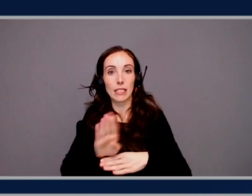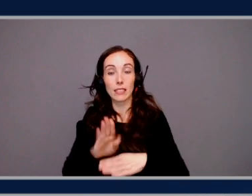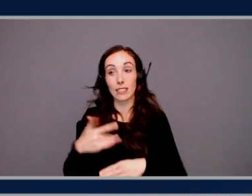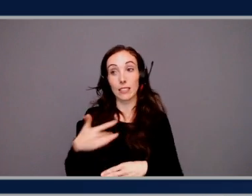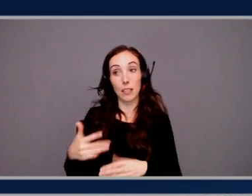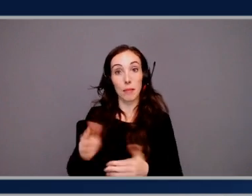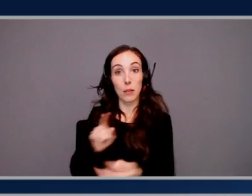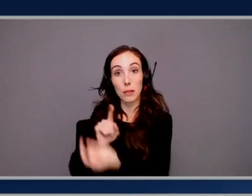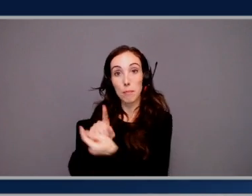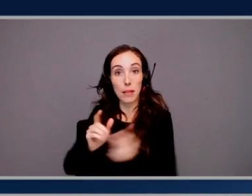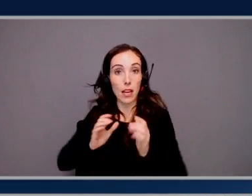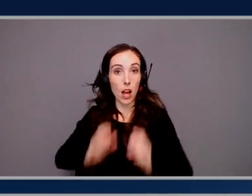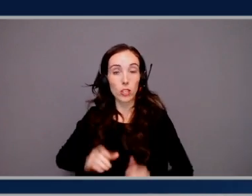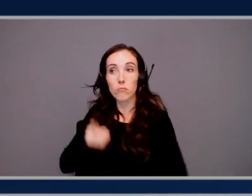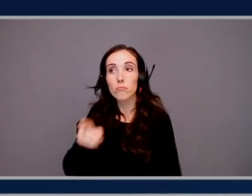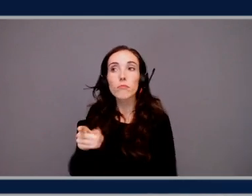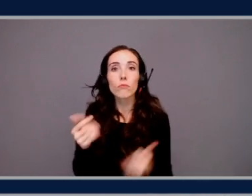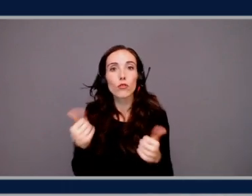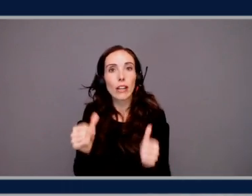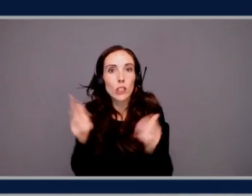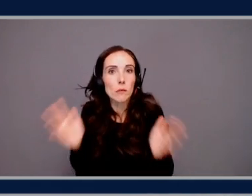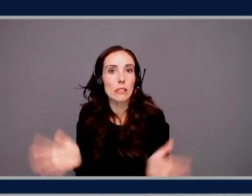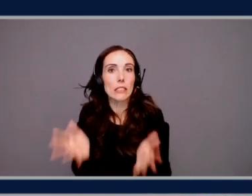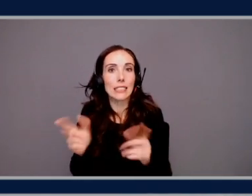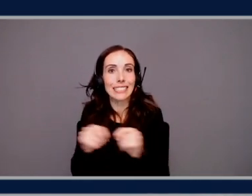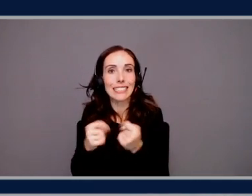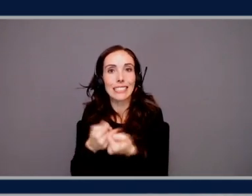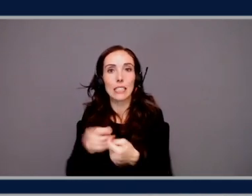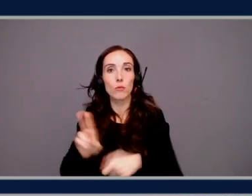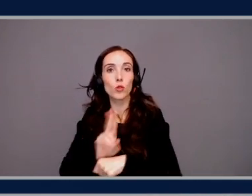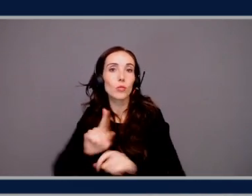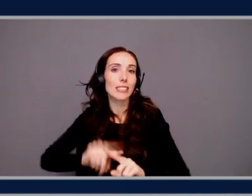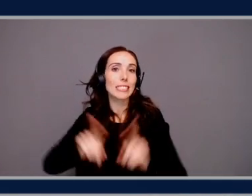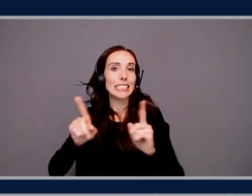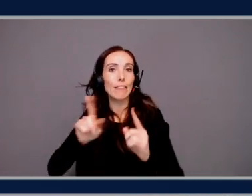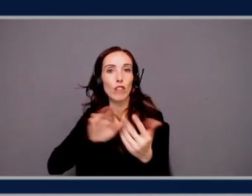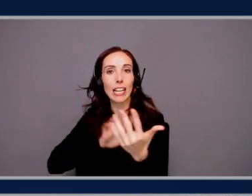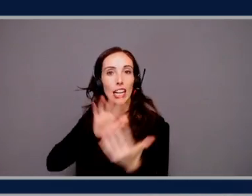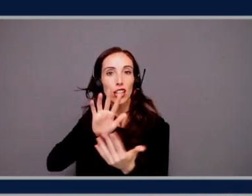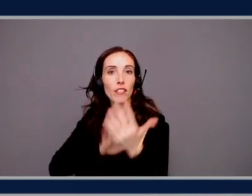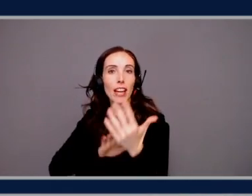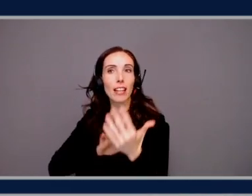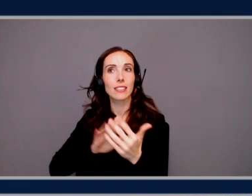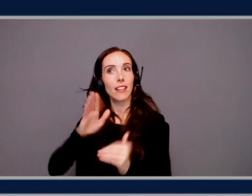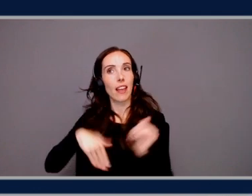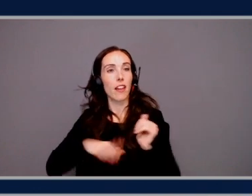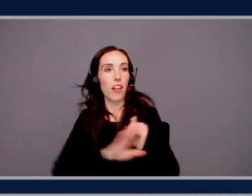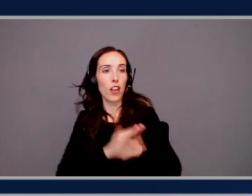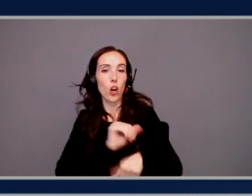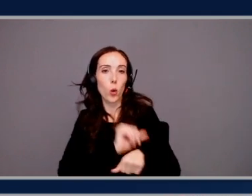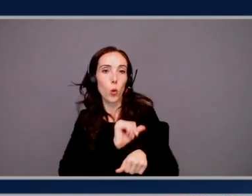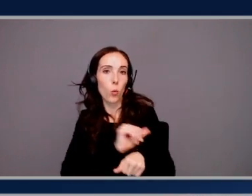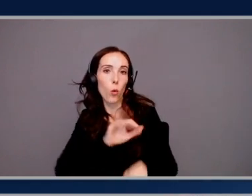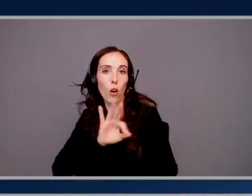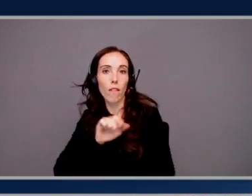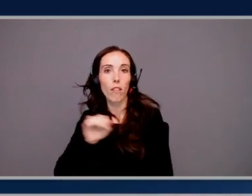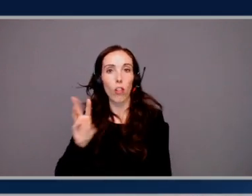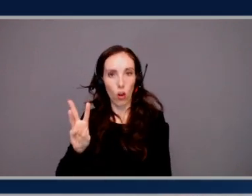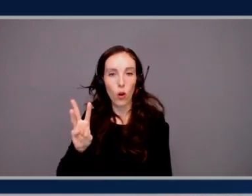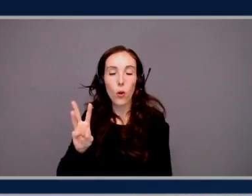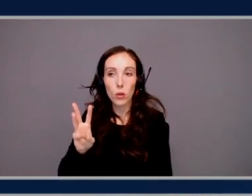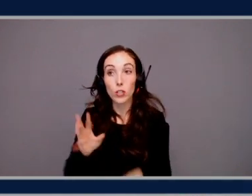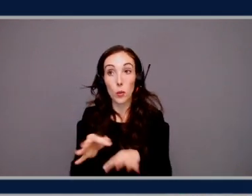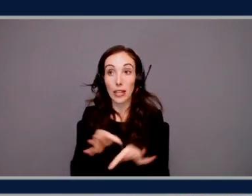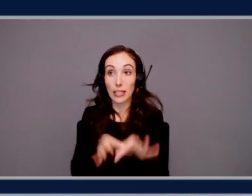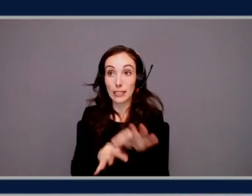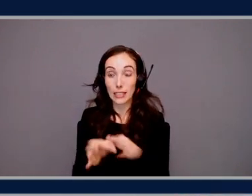are trying to push their team to use a different interface, and that's different than their workflow and how they work in the day-to-day. Instead, what we can